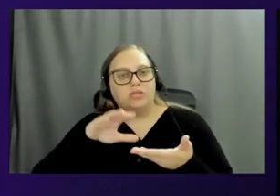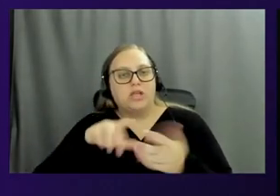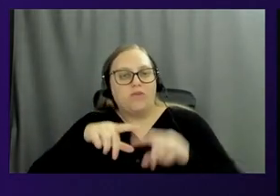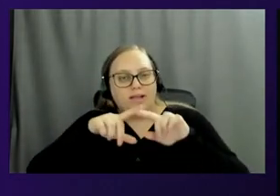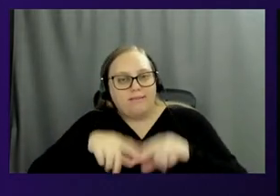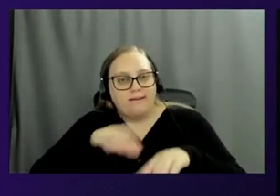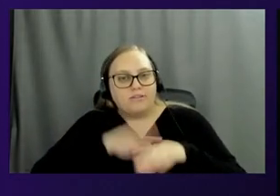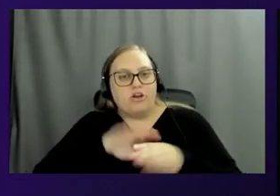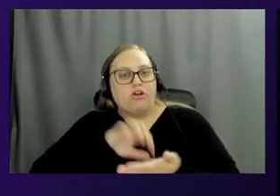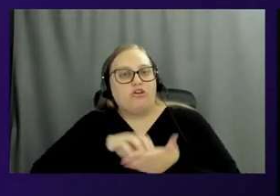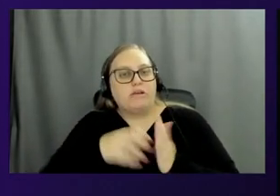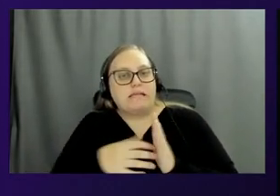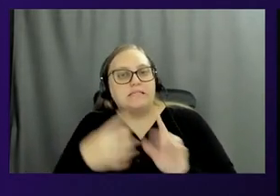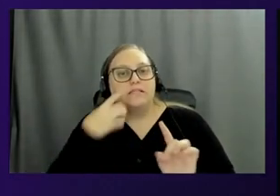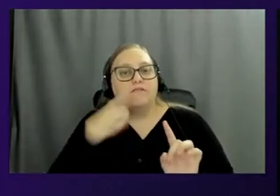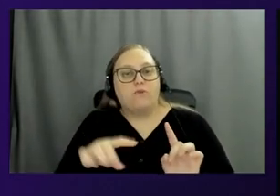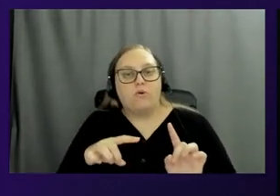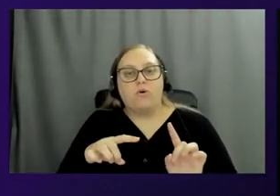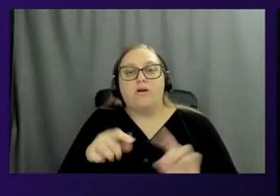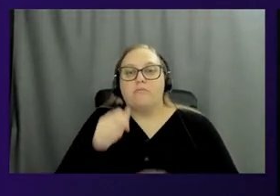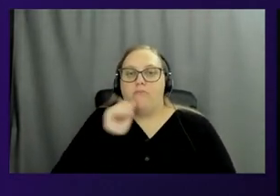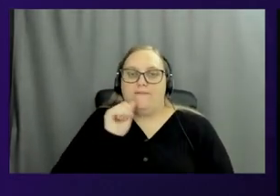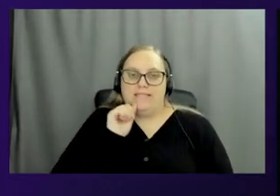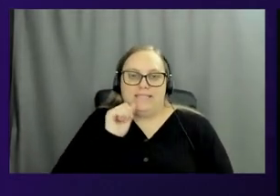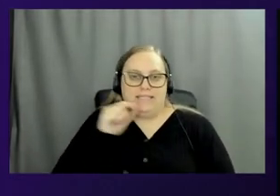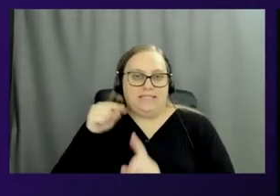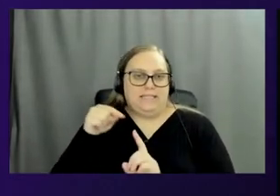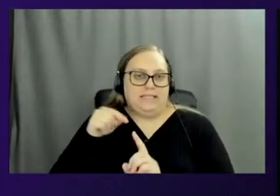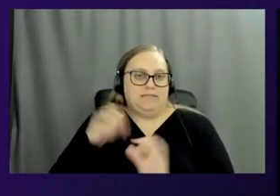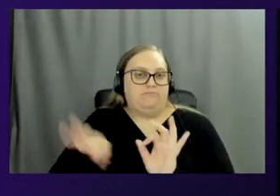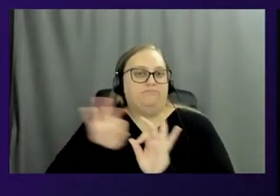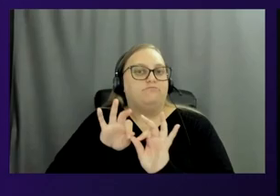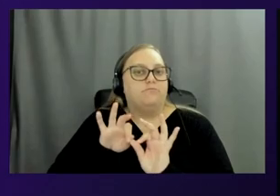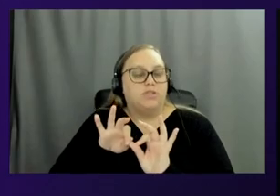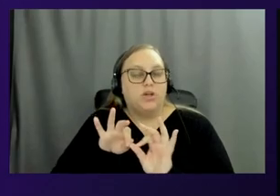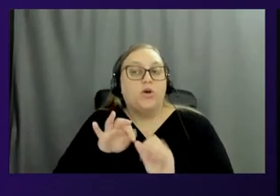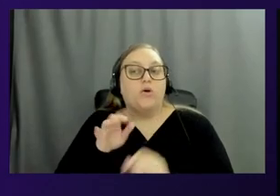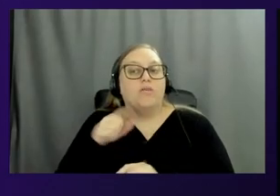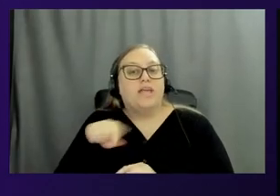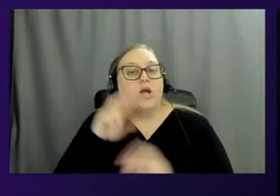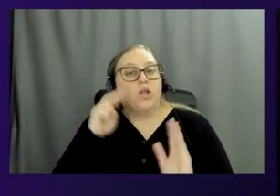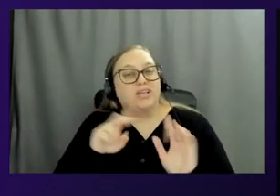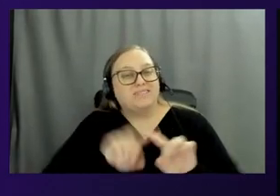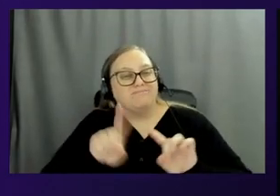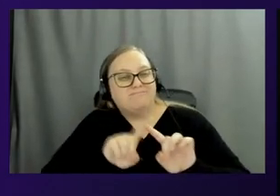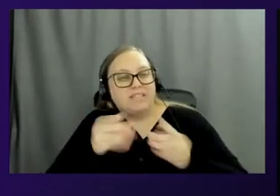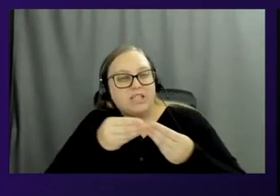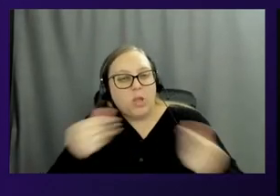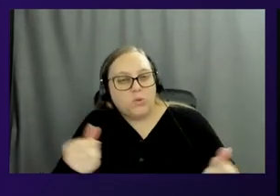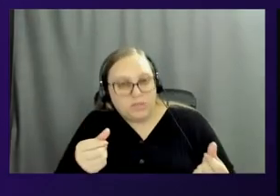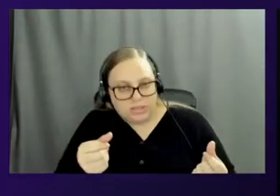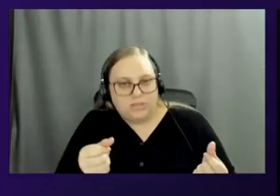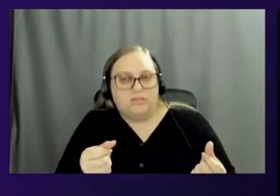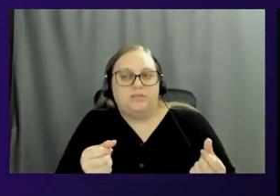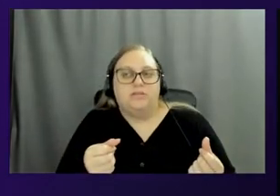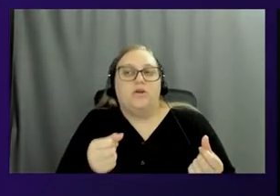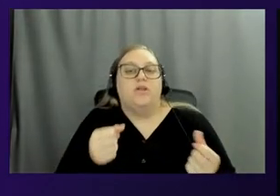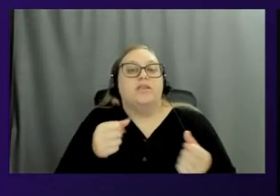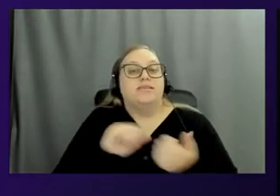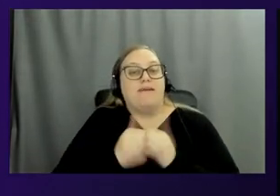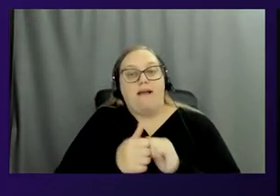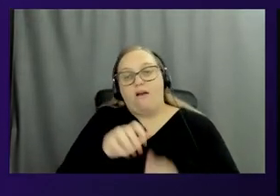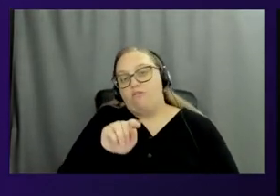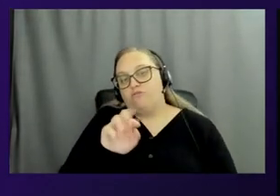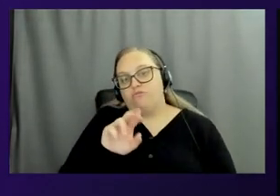favor of, you know, privacy. And, and to do that, they're starting to look at alternate solutions. And this is where, uh, the trade desk has